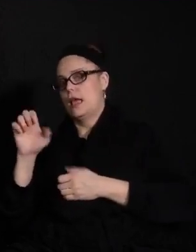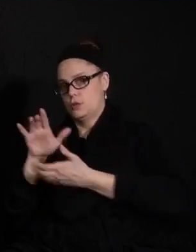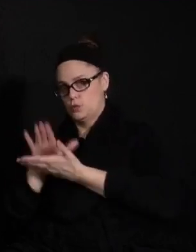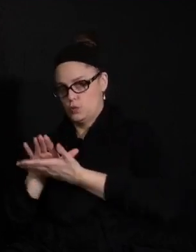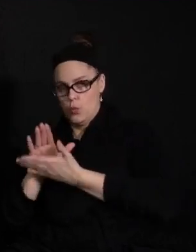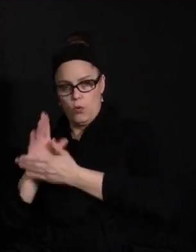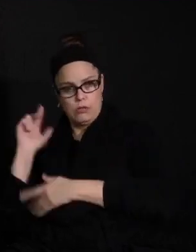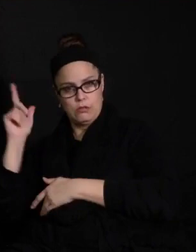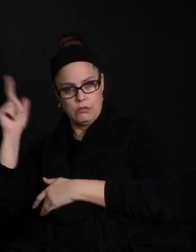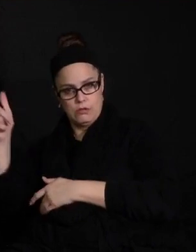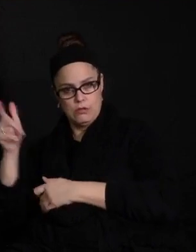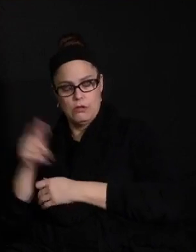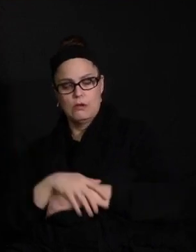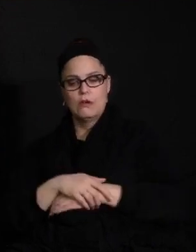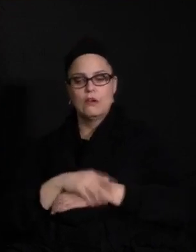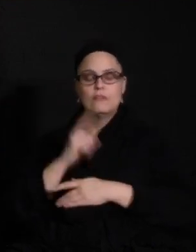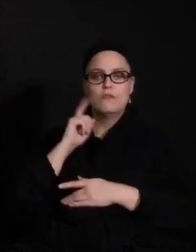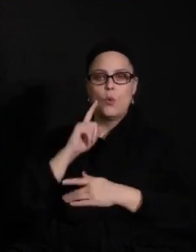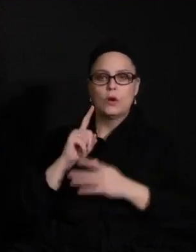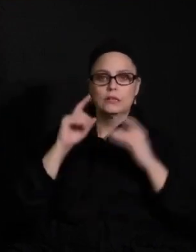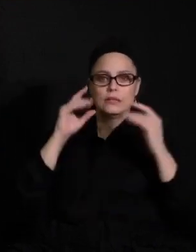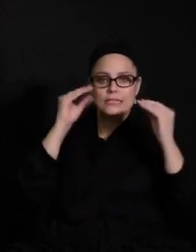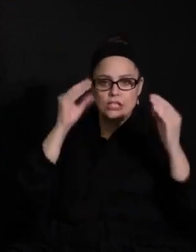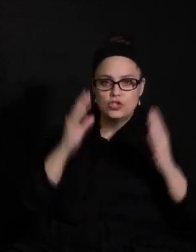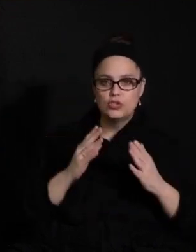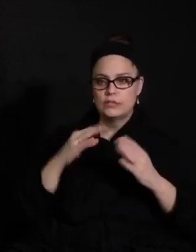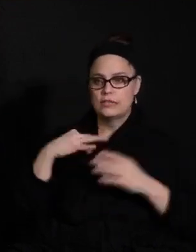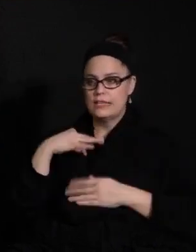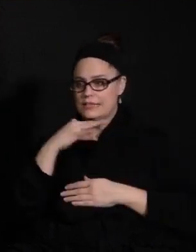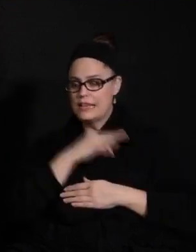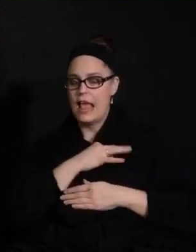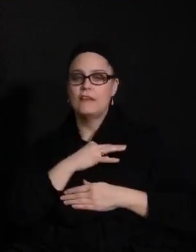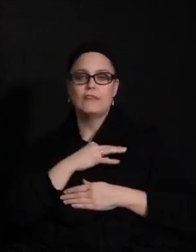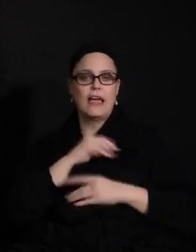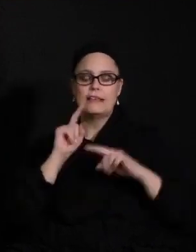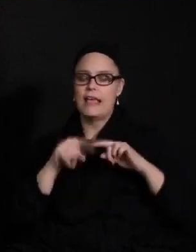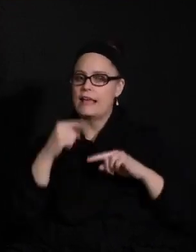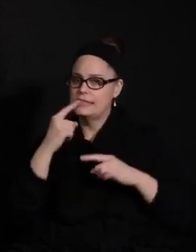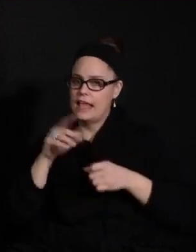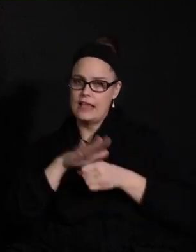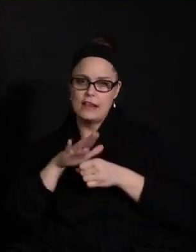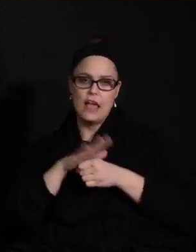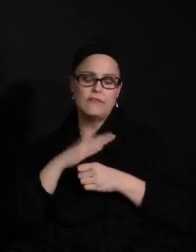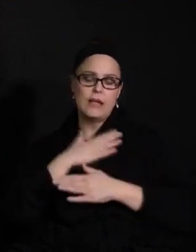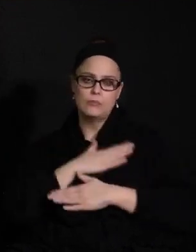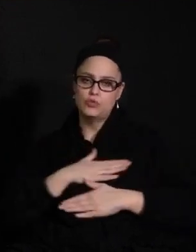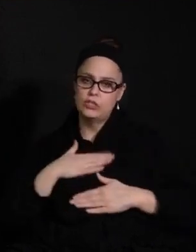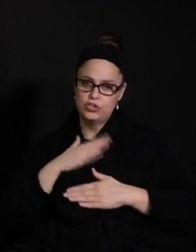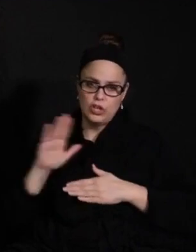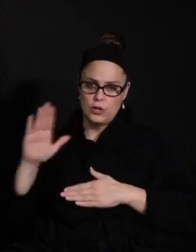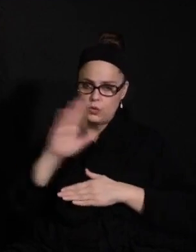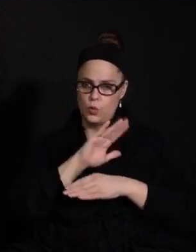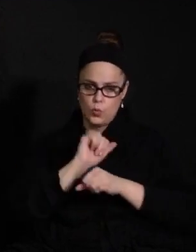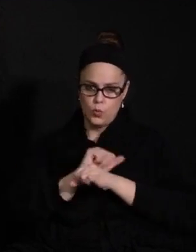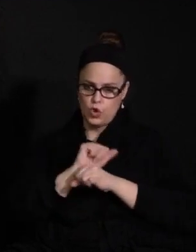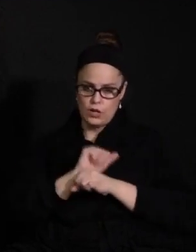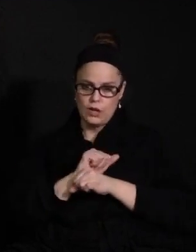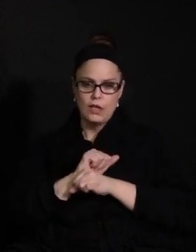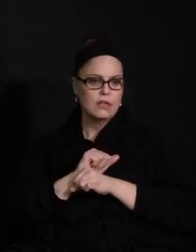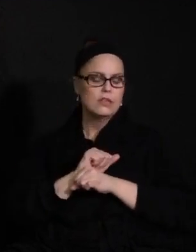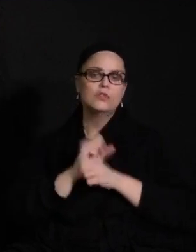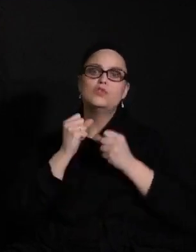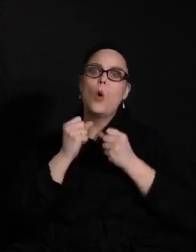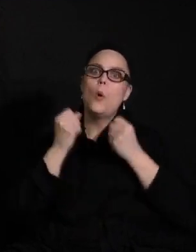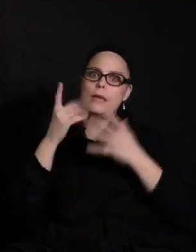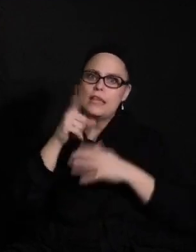teachers and staff, I can't say enough how much I appreciate the work that you're doing. Some of you never in a million years would have wanted to teach online.